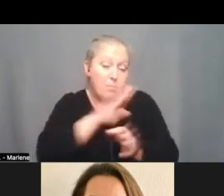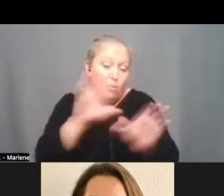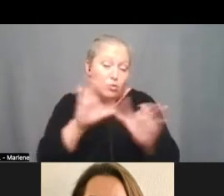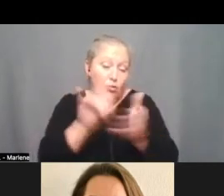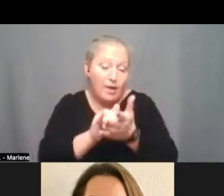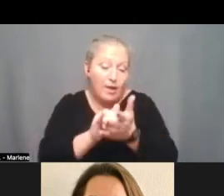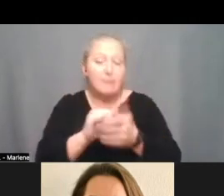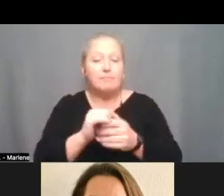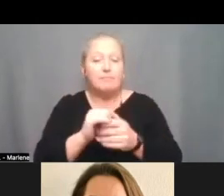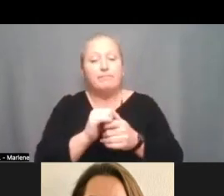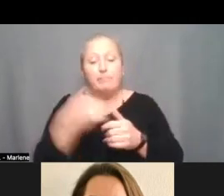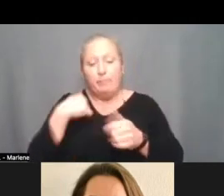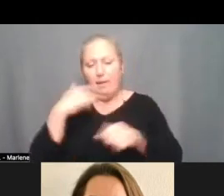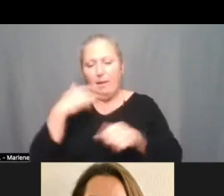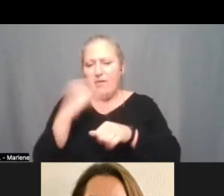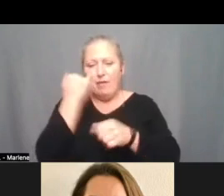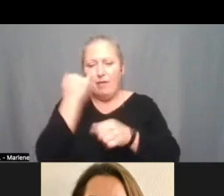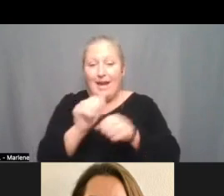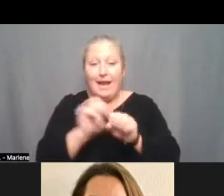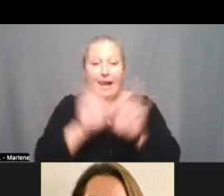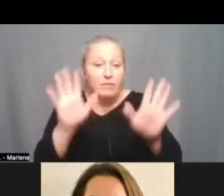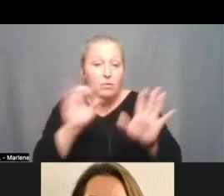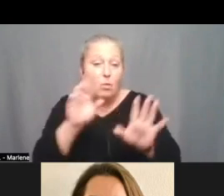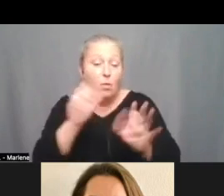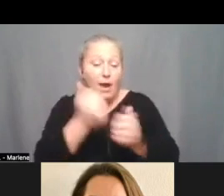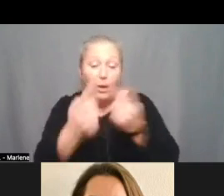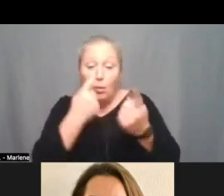available for any clarifications or any questions that you might have.